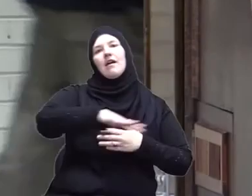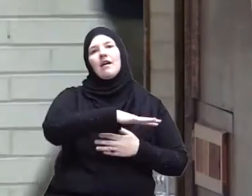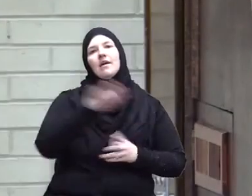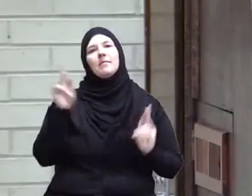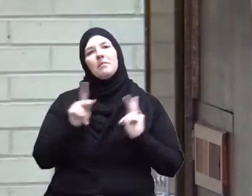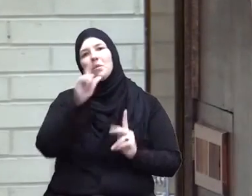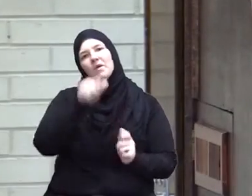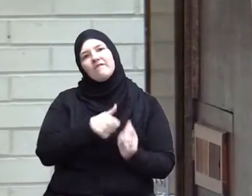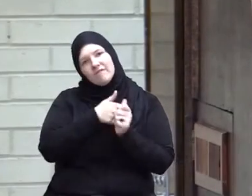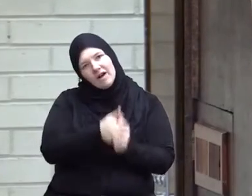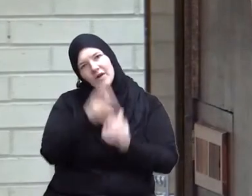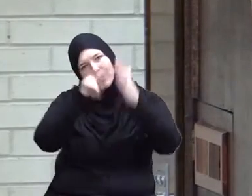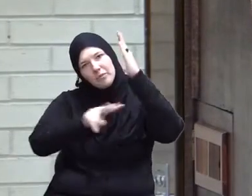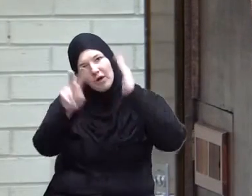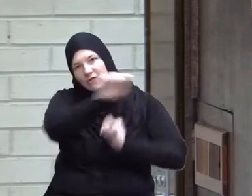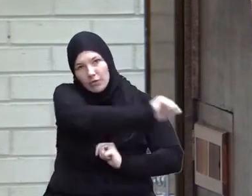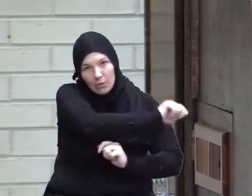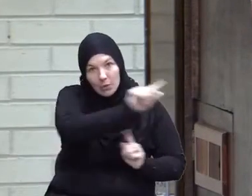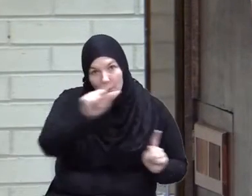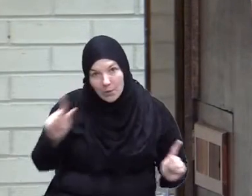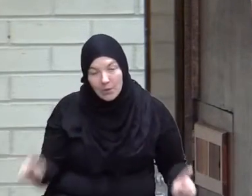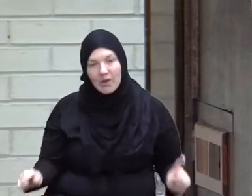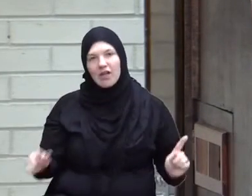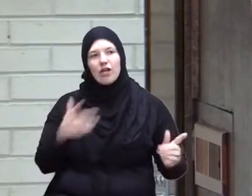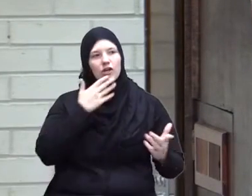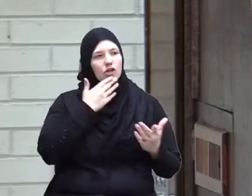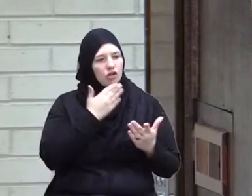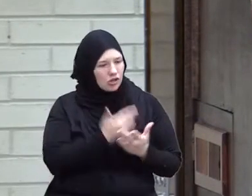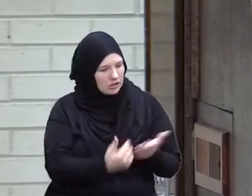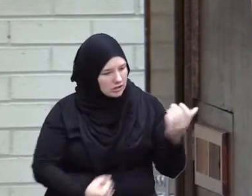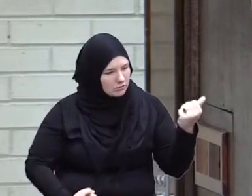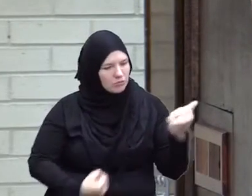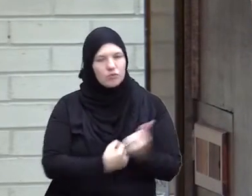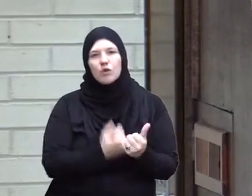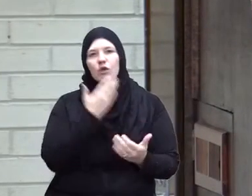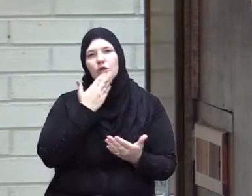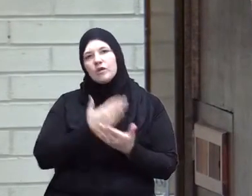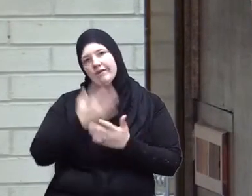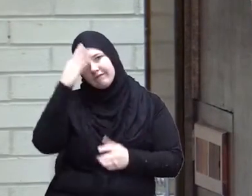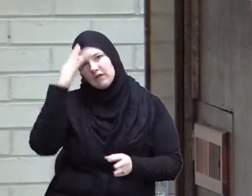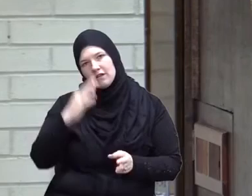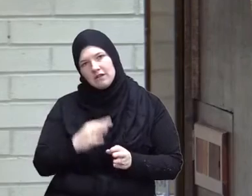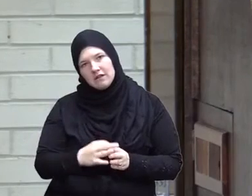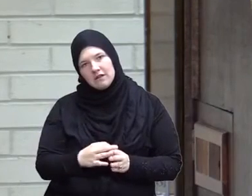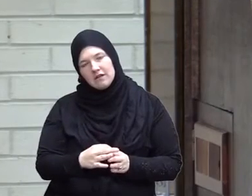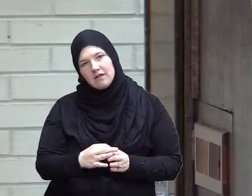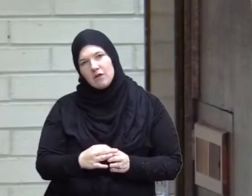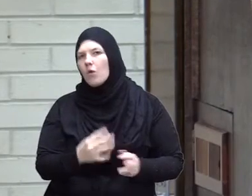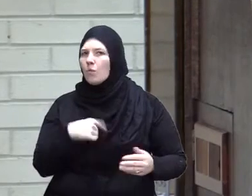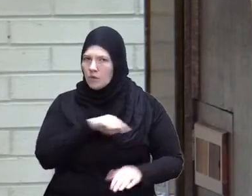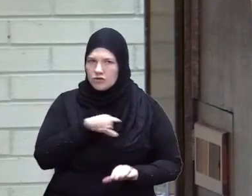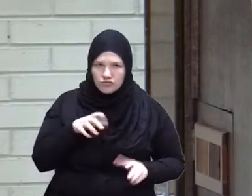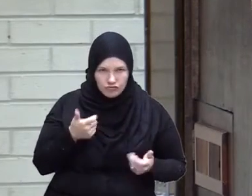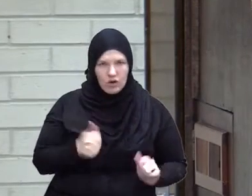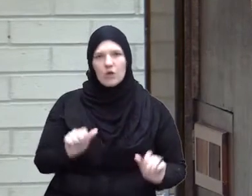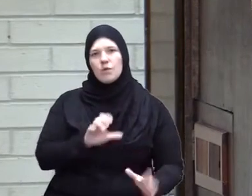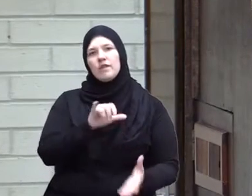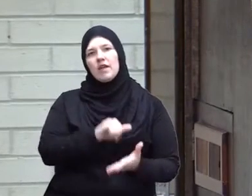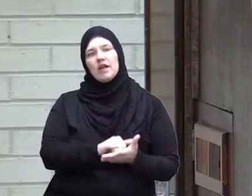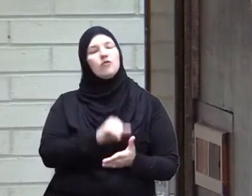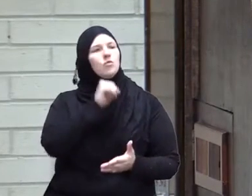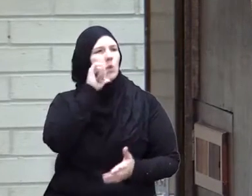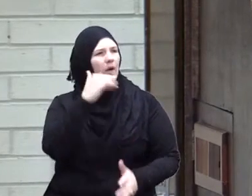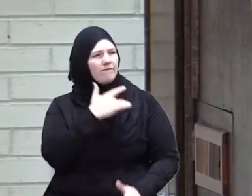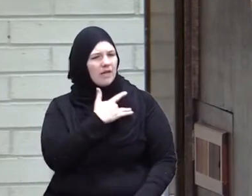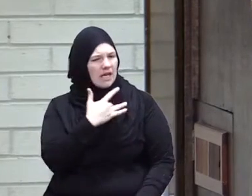who follow the prophets in good conviction and in good faith so we try to do this so don't